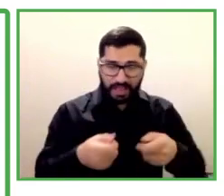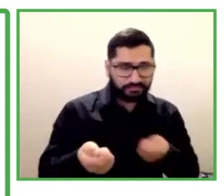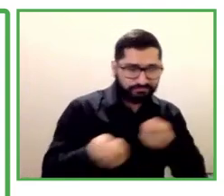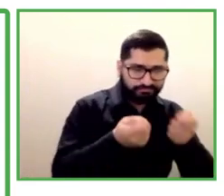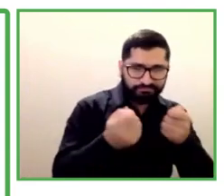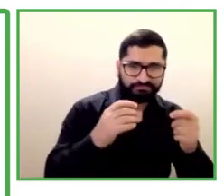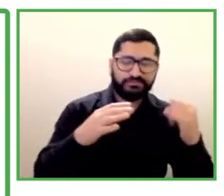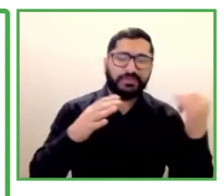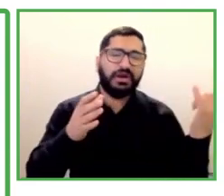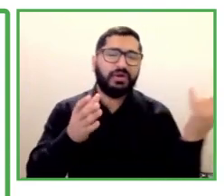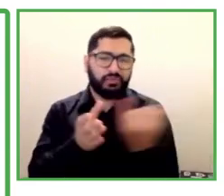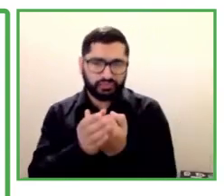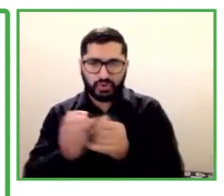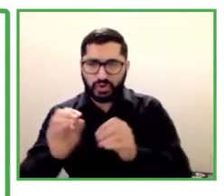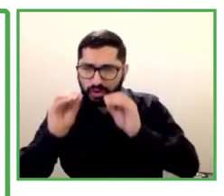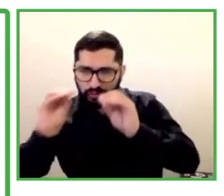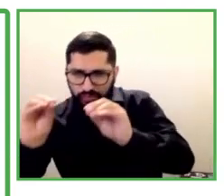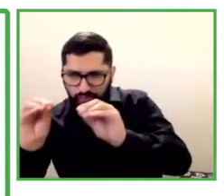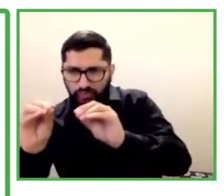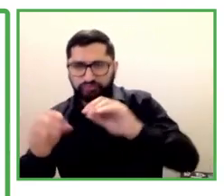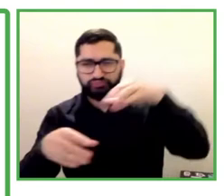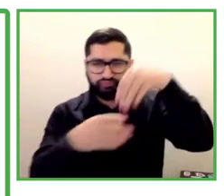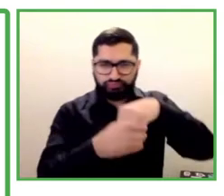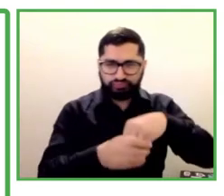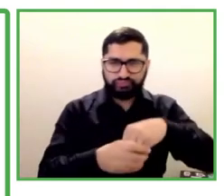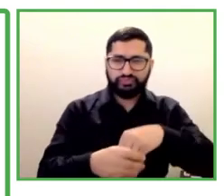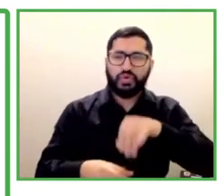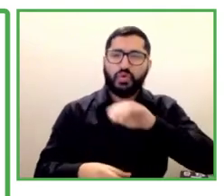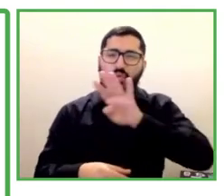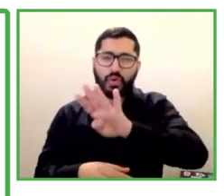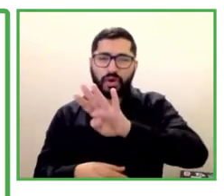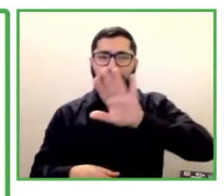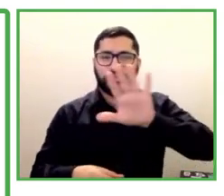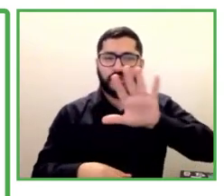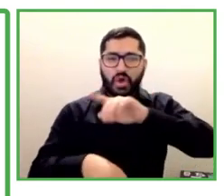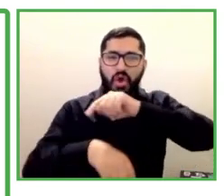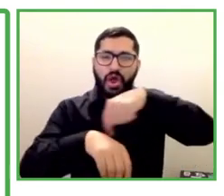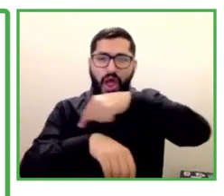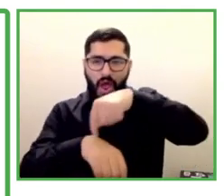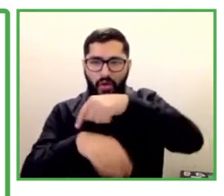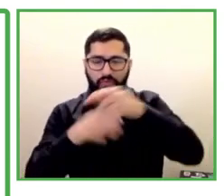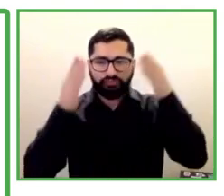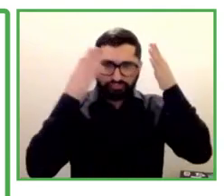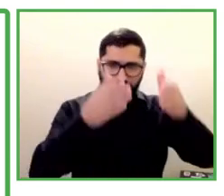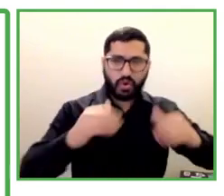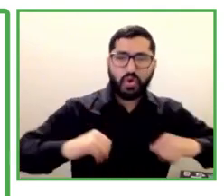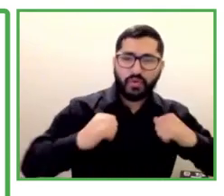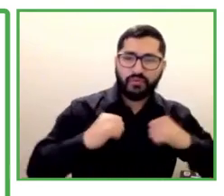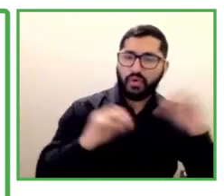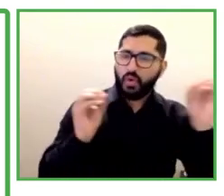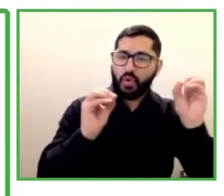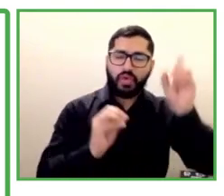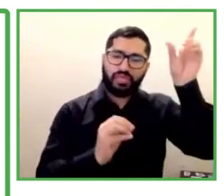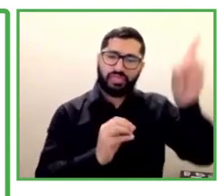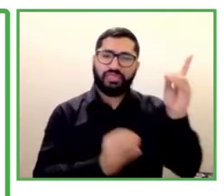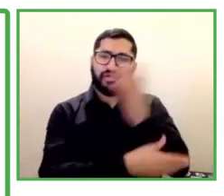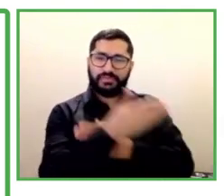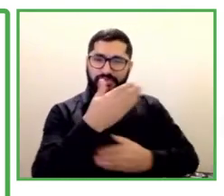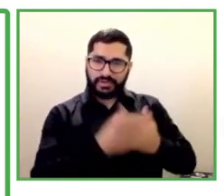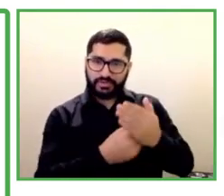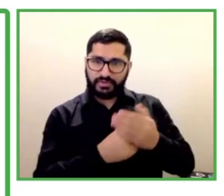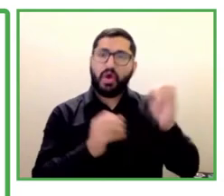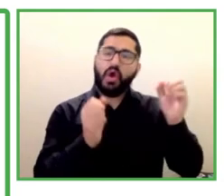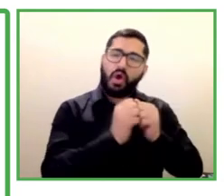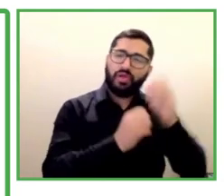persons with and without disability to not discriminate in seven inclusion-related modules such as Inclusion and